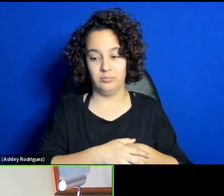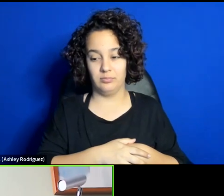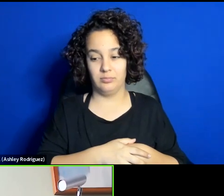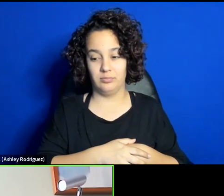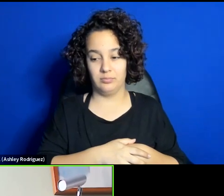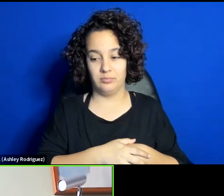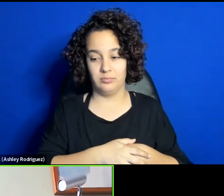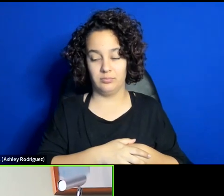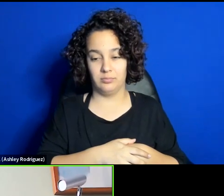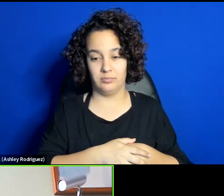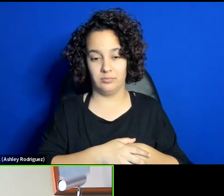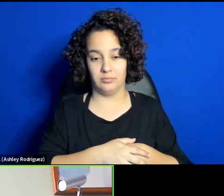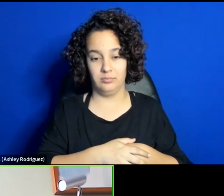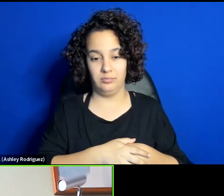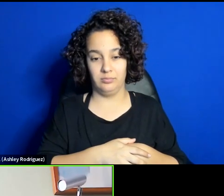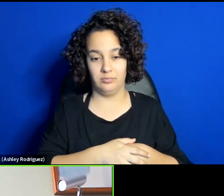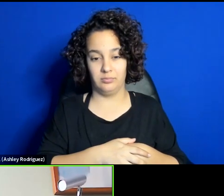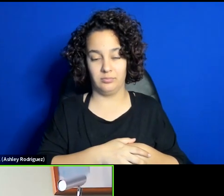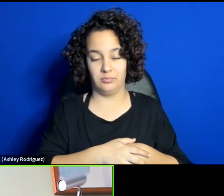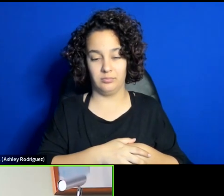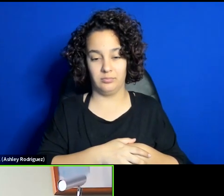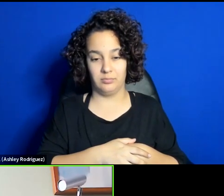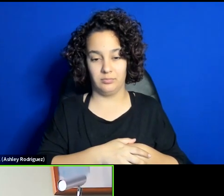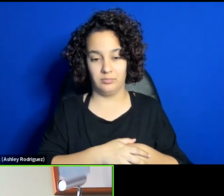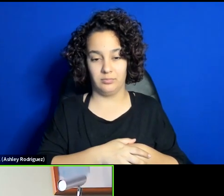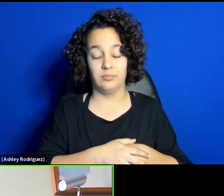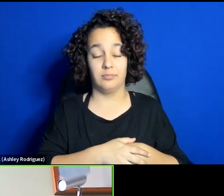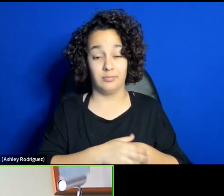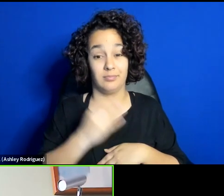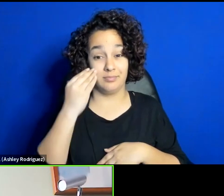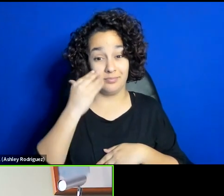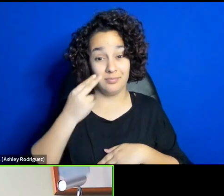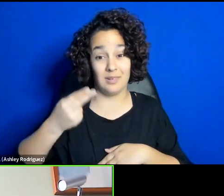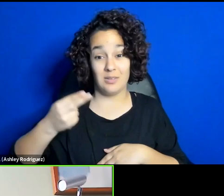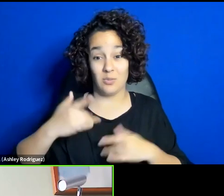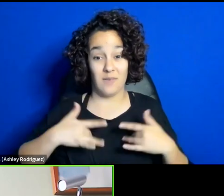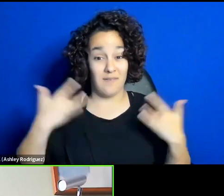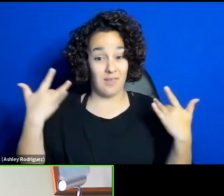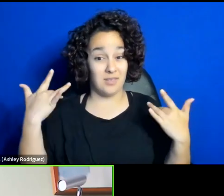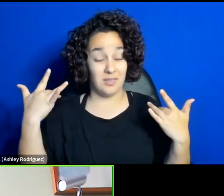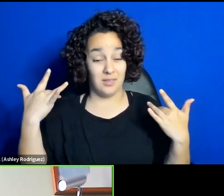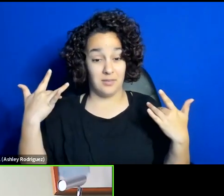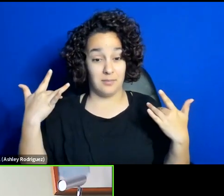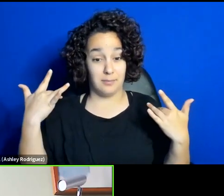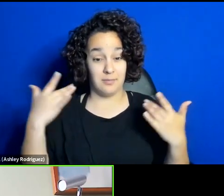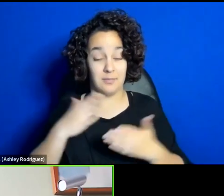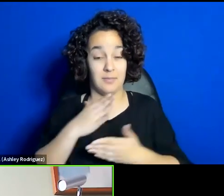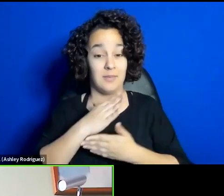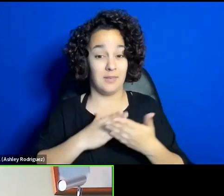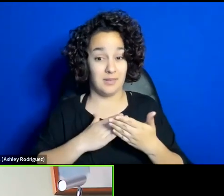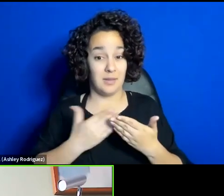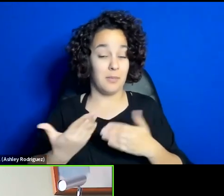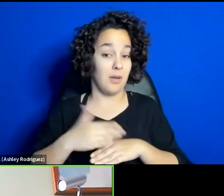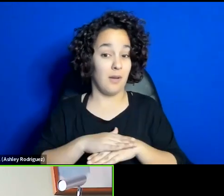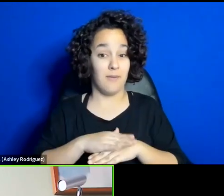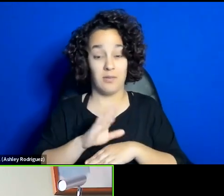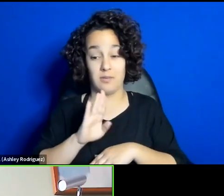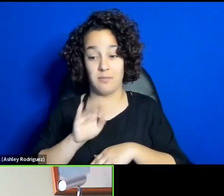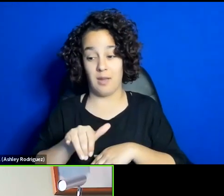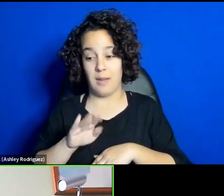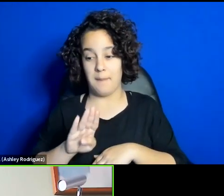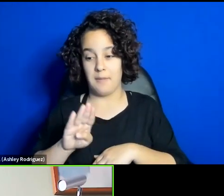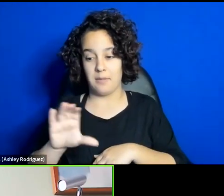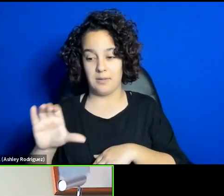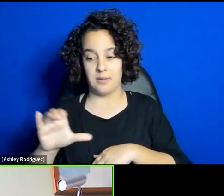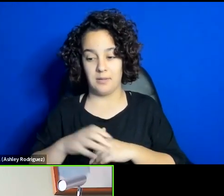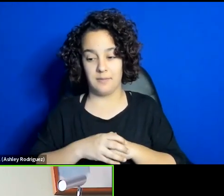you look at the historical events. Azad Some of it is being covered by BBC, you know, they cover some stuff and then